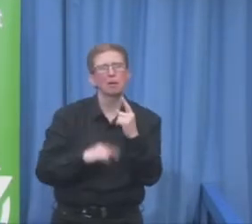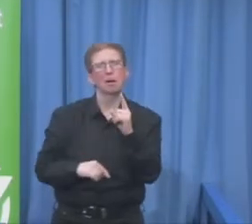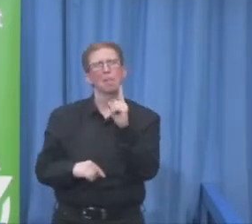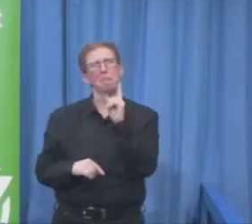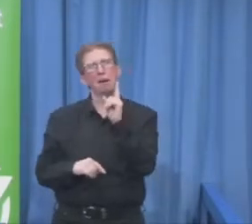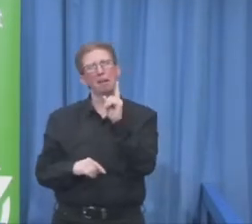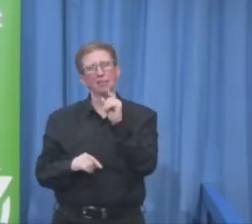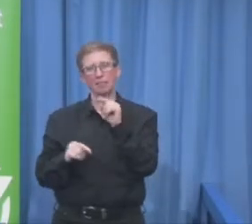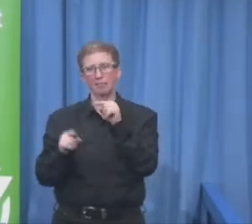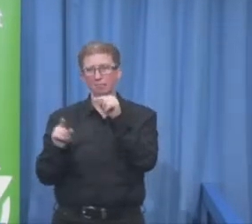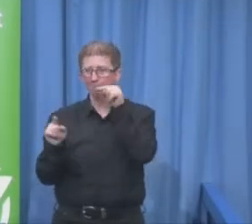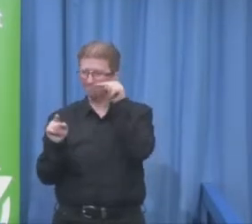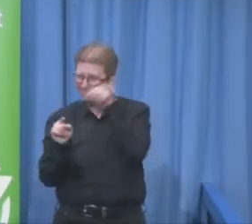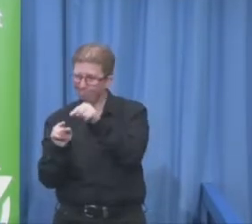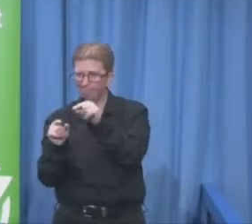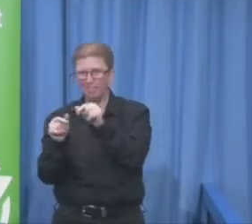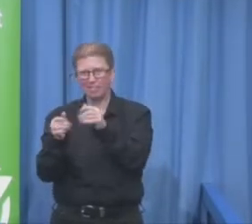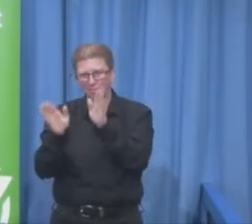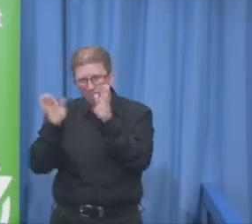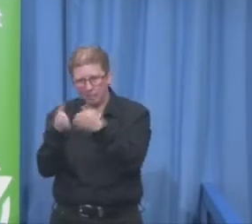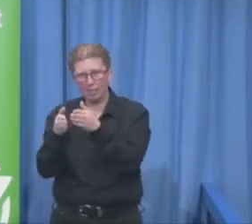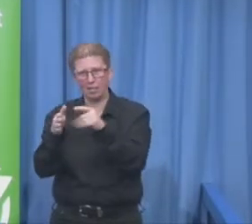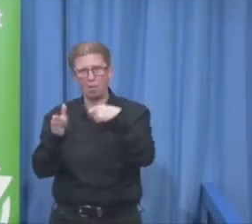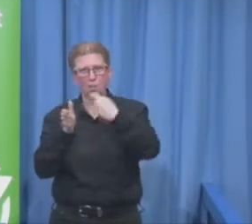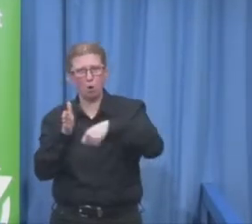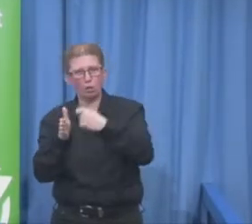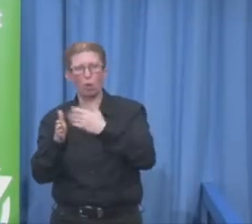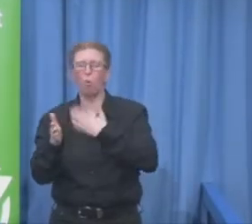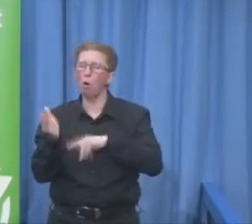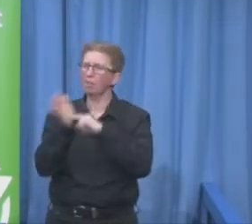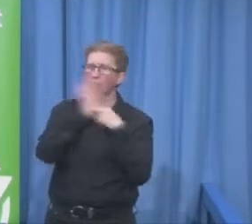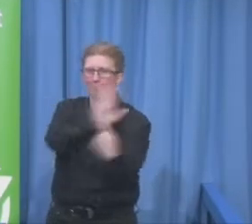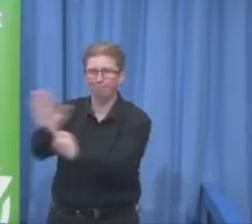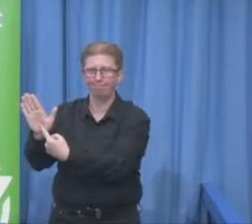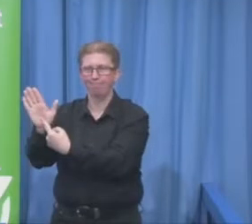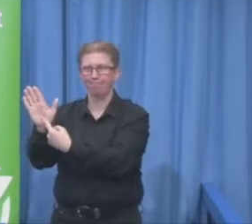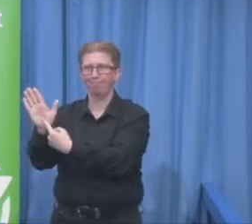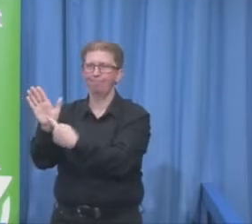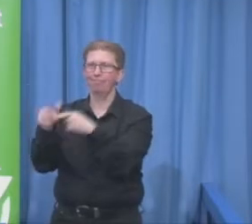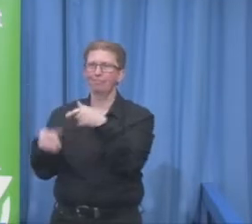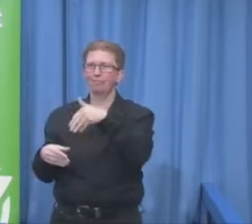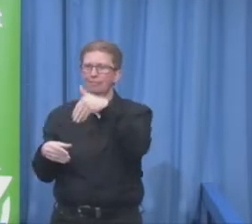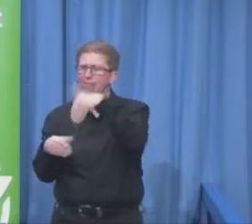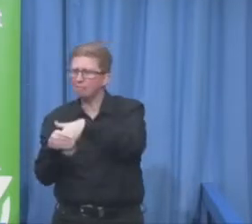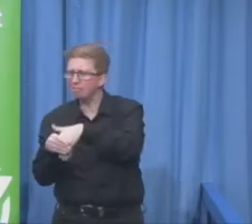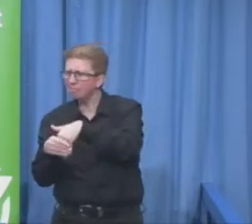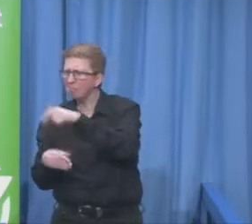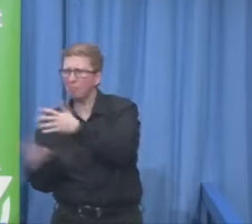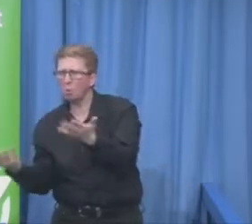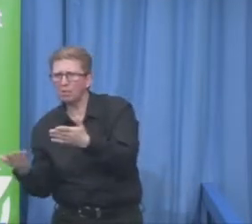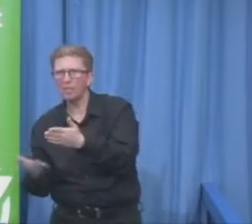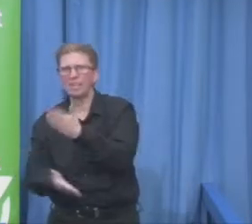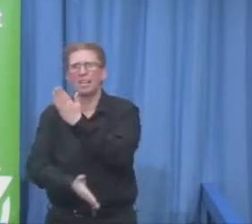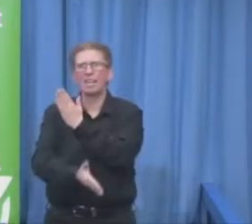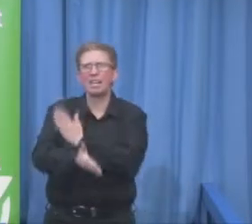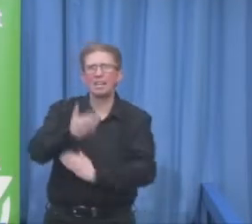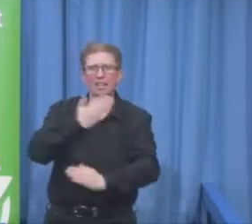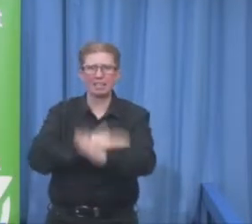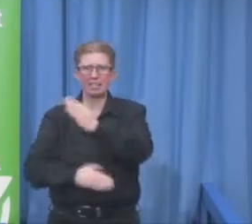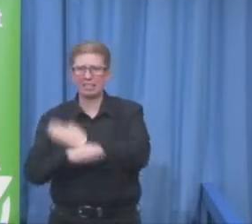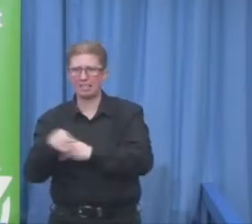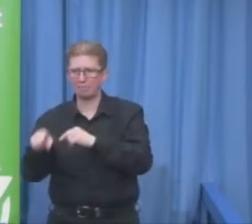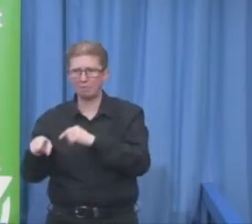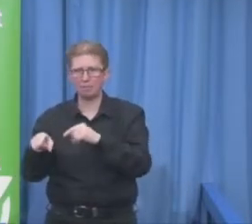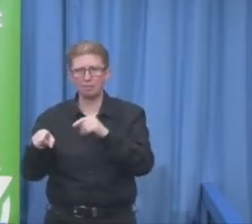with. And very much around how disability is understood and disability and work is understood is the imagery around